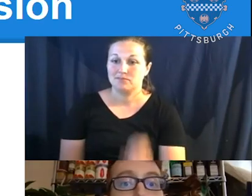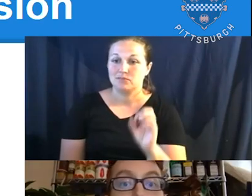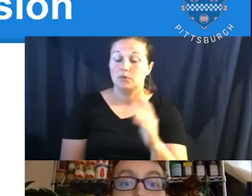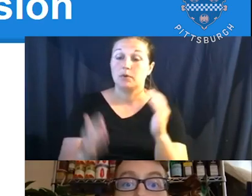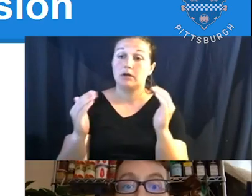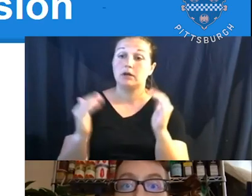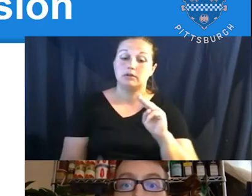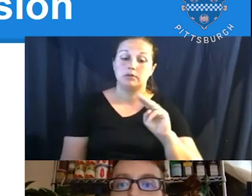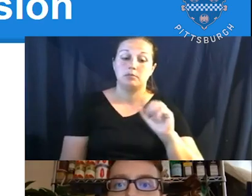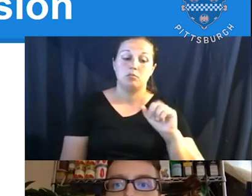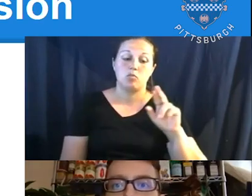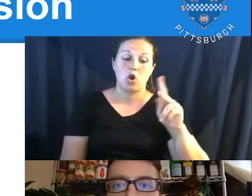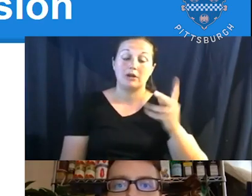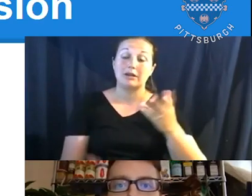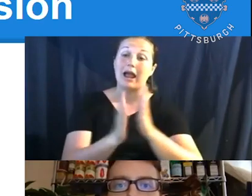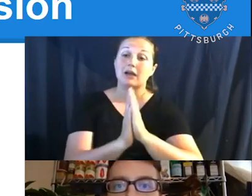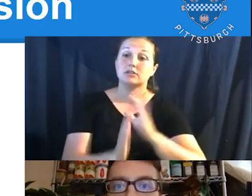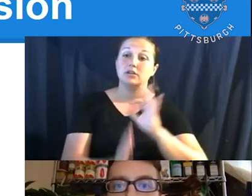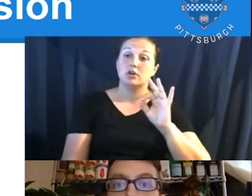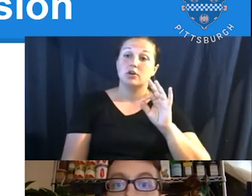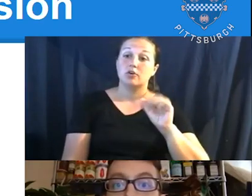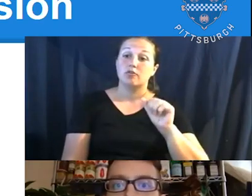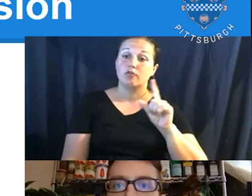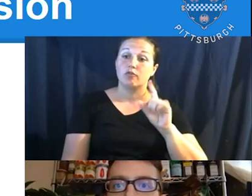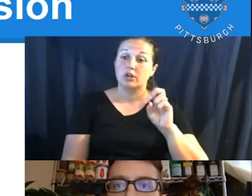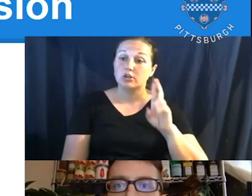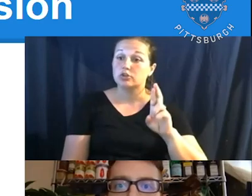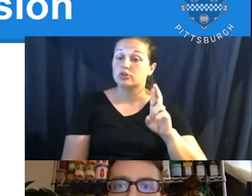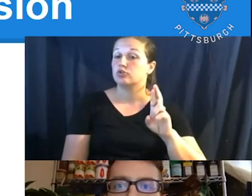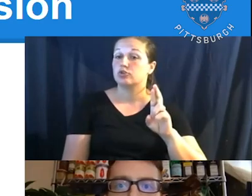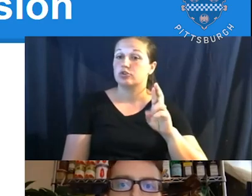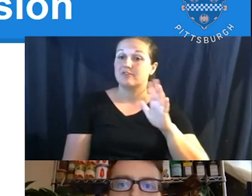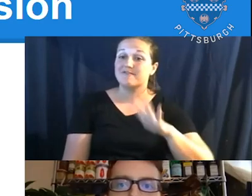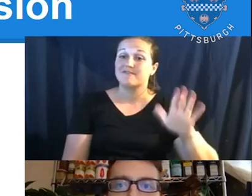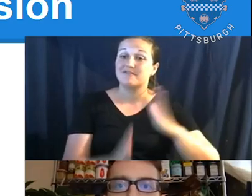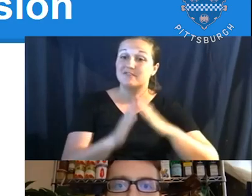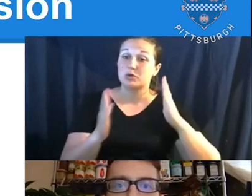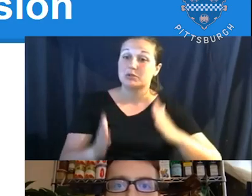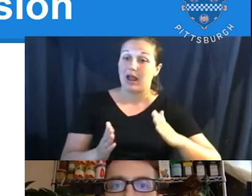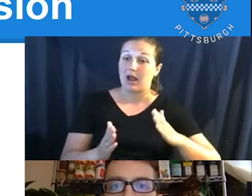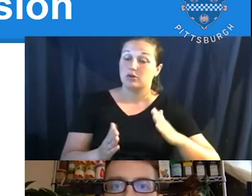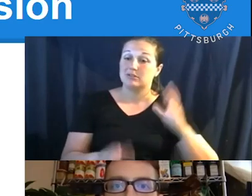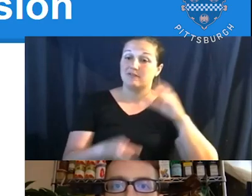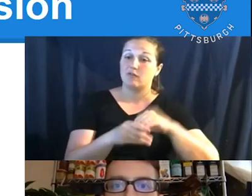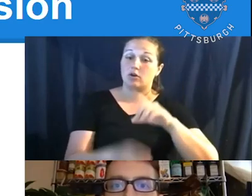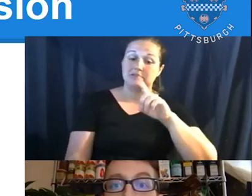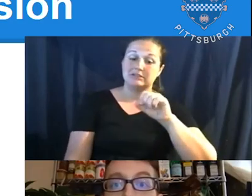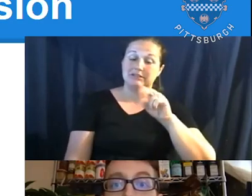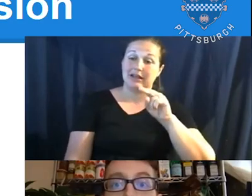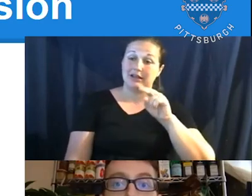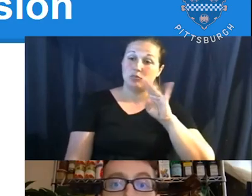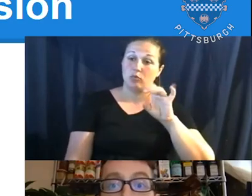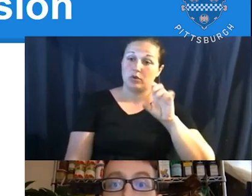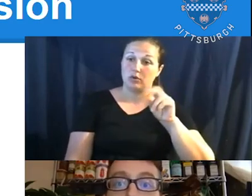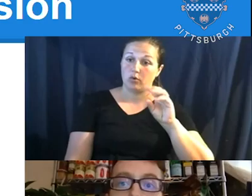question. Fraser Fieldhouse in South Oakland, more or less part of the Dan Marino field, could use some serious work, perhaps sustainment or transformation. It is